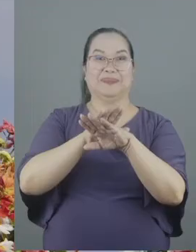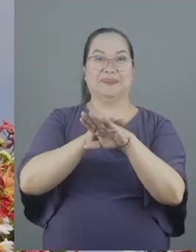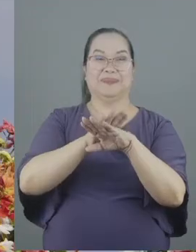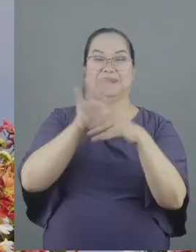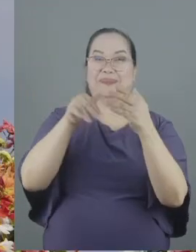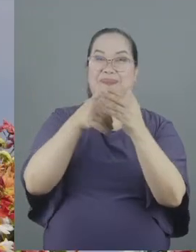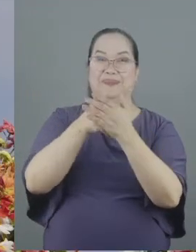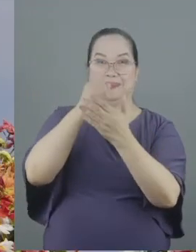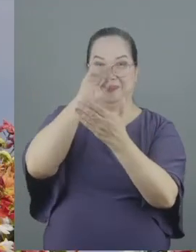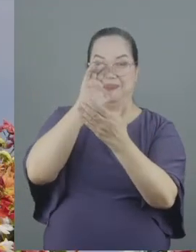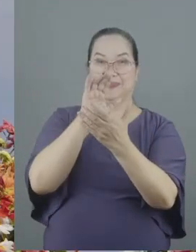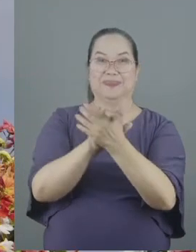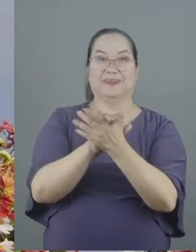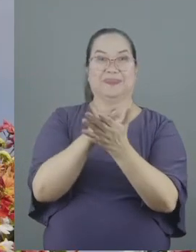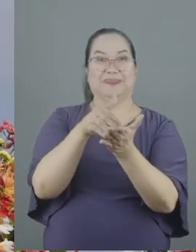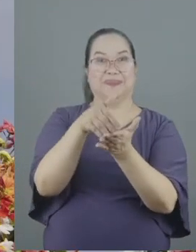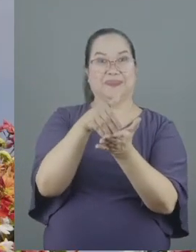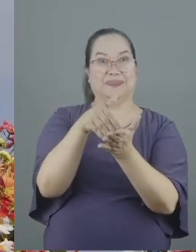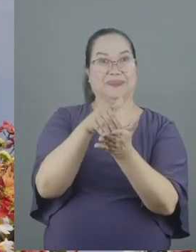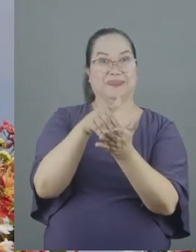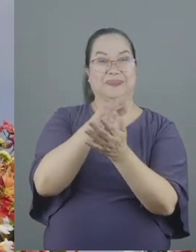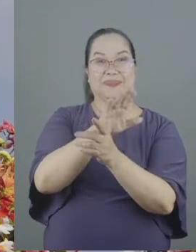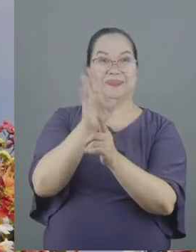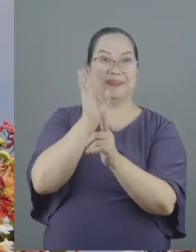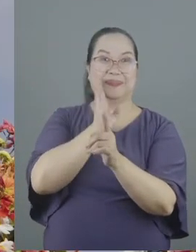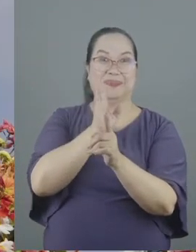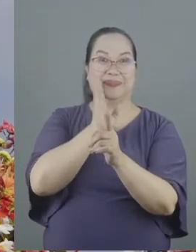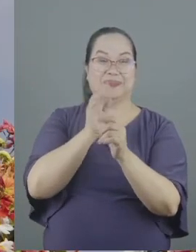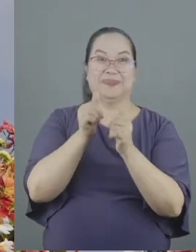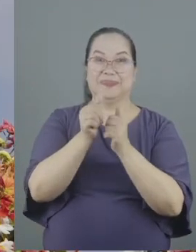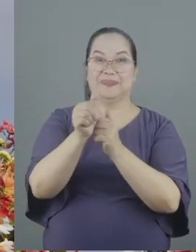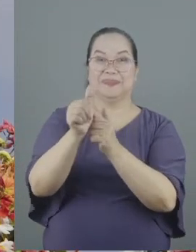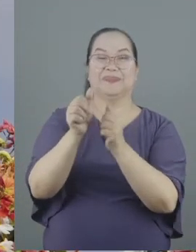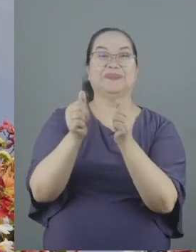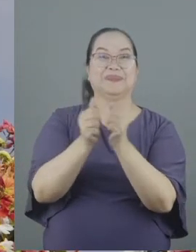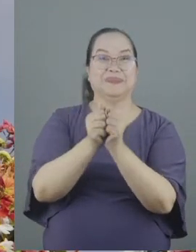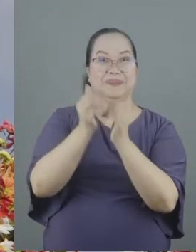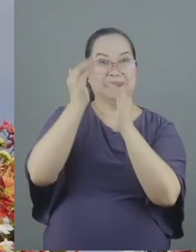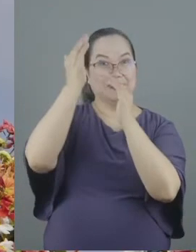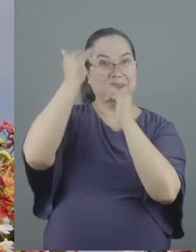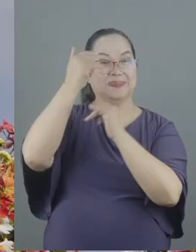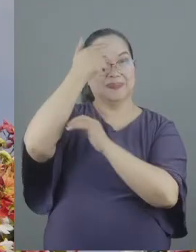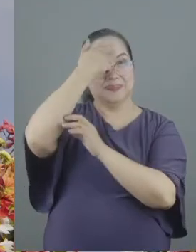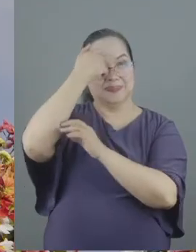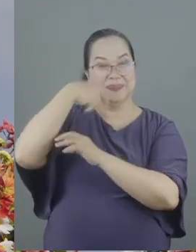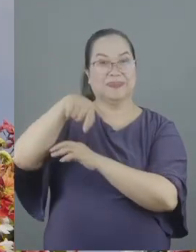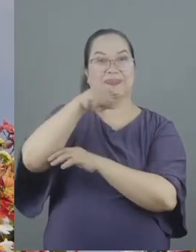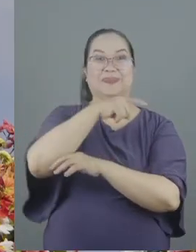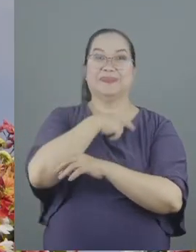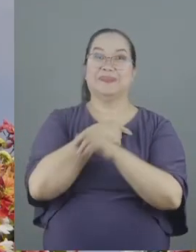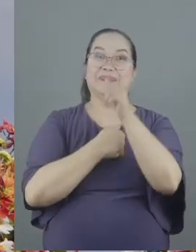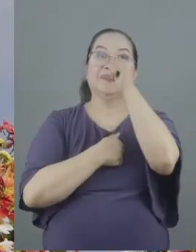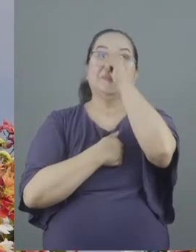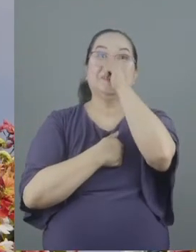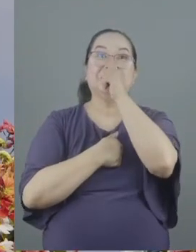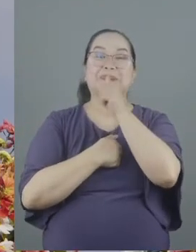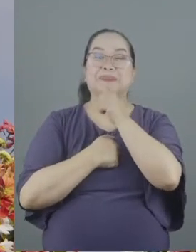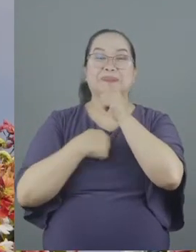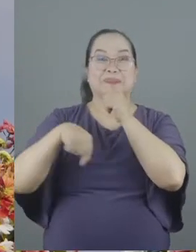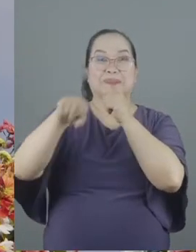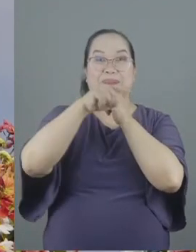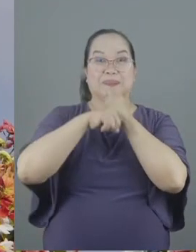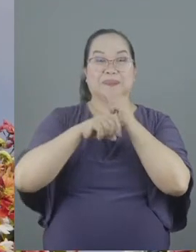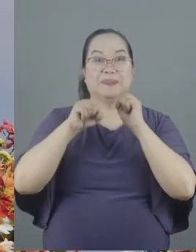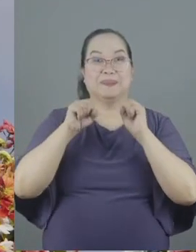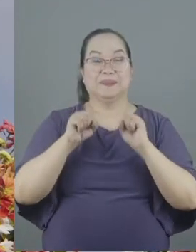believers to lift up the weaker brethren can be pursued with hope because we can have endurance because when we